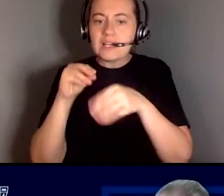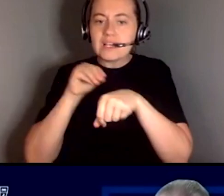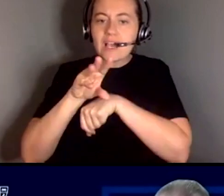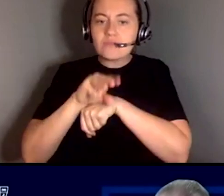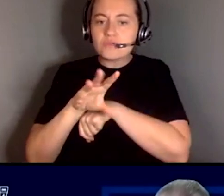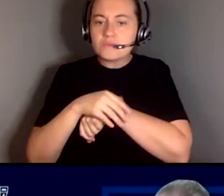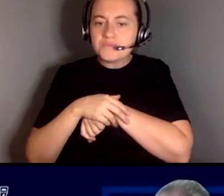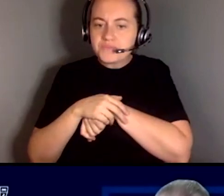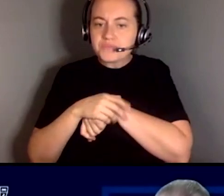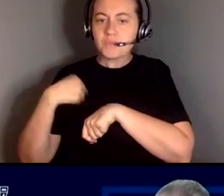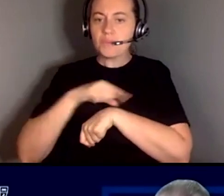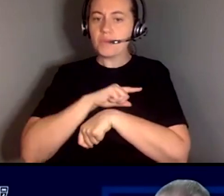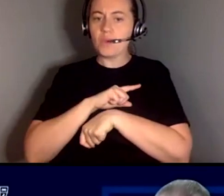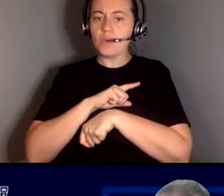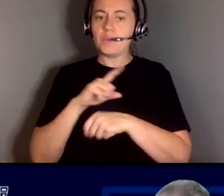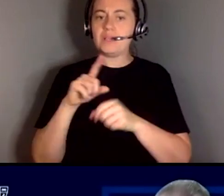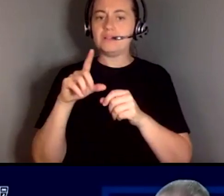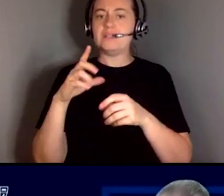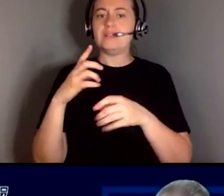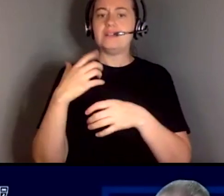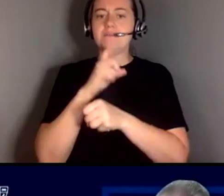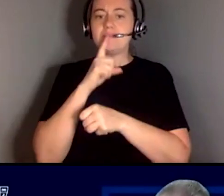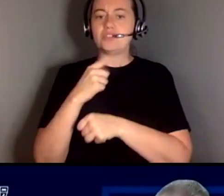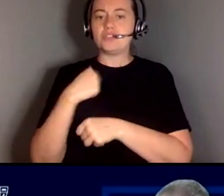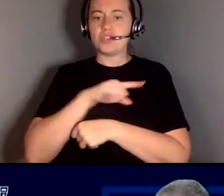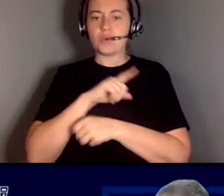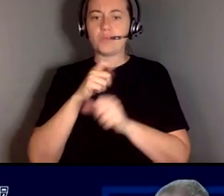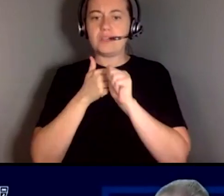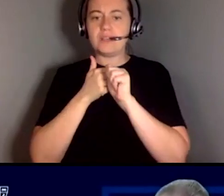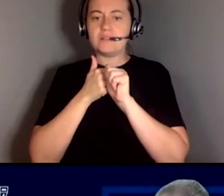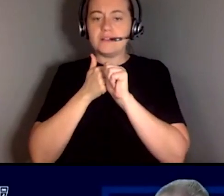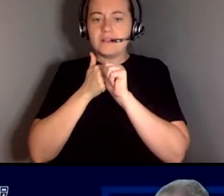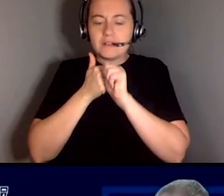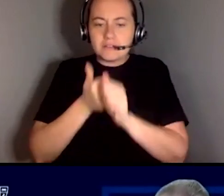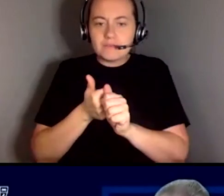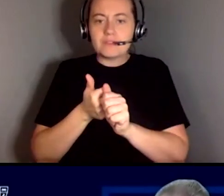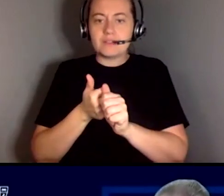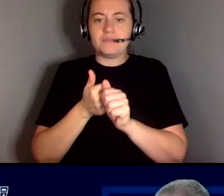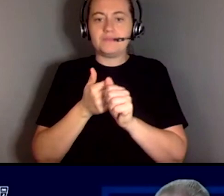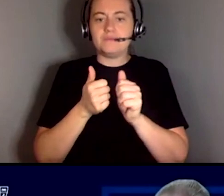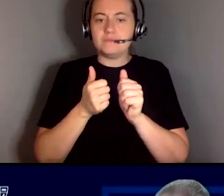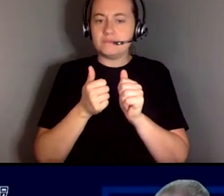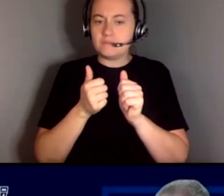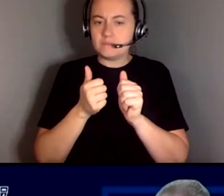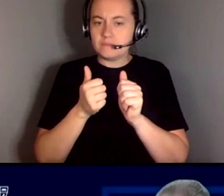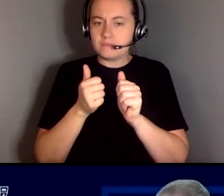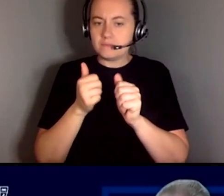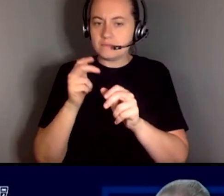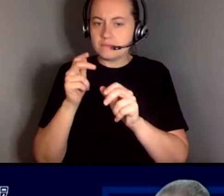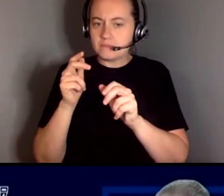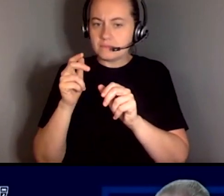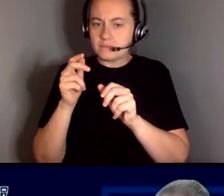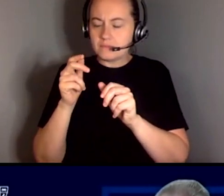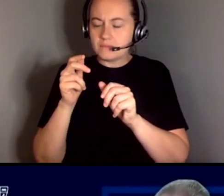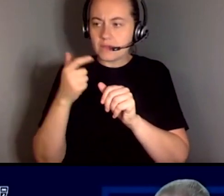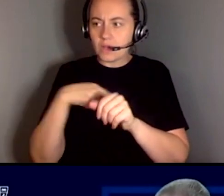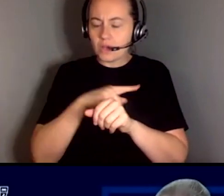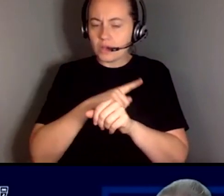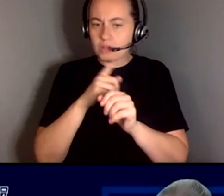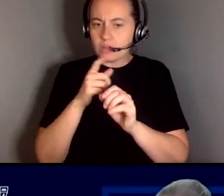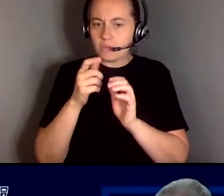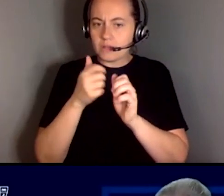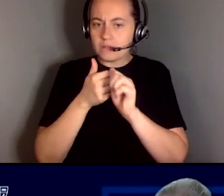to make sure that we are homestead compliant meaning that people with disabilities need to be served in the most integrated setting